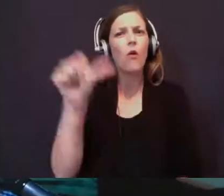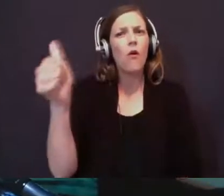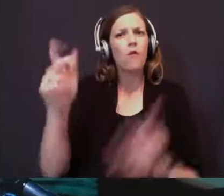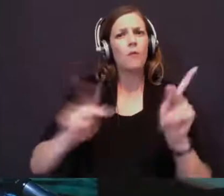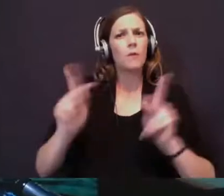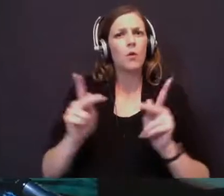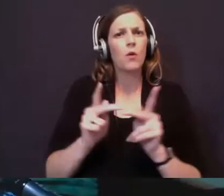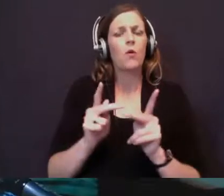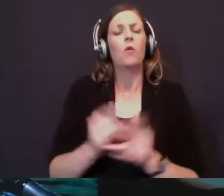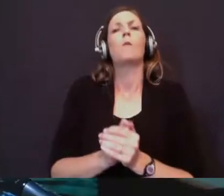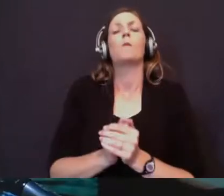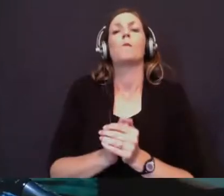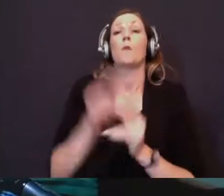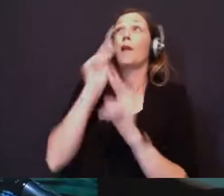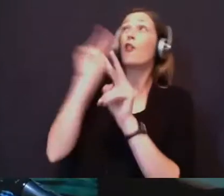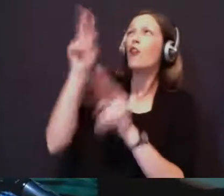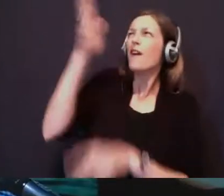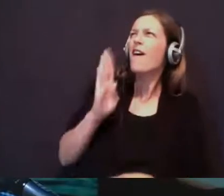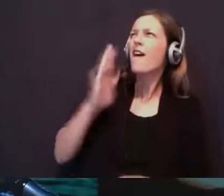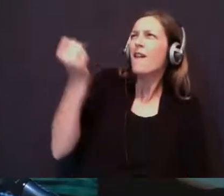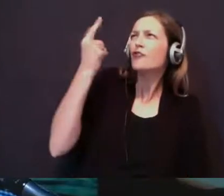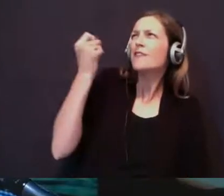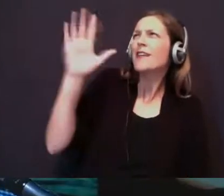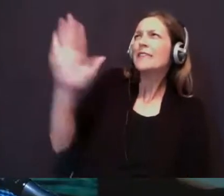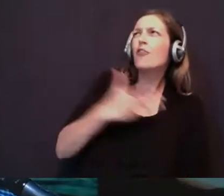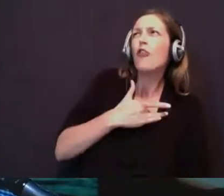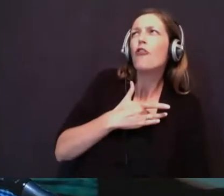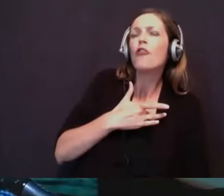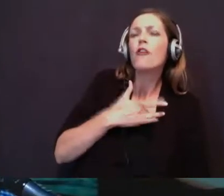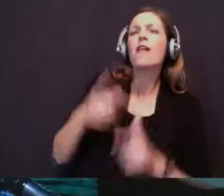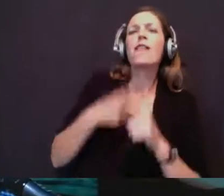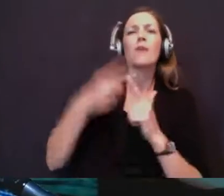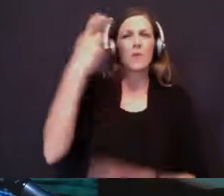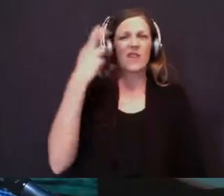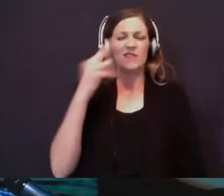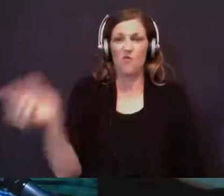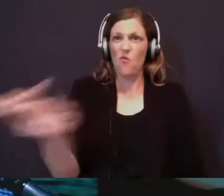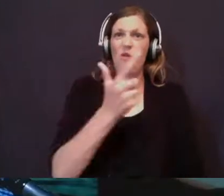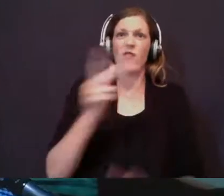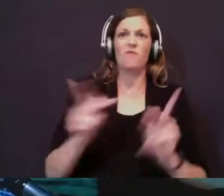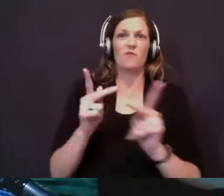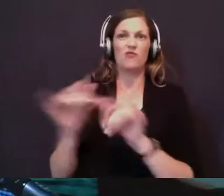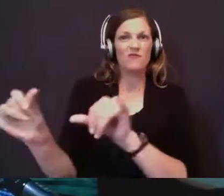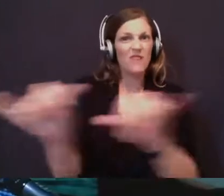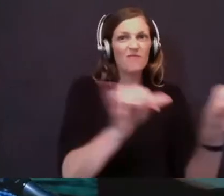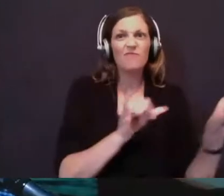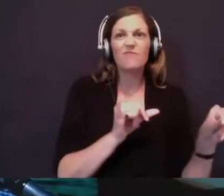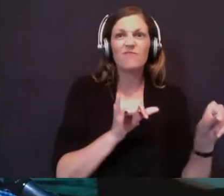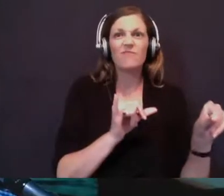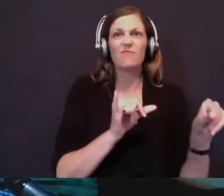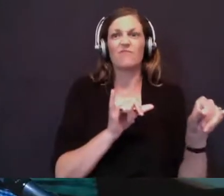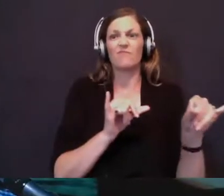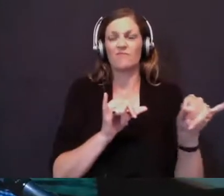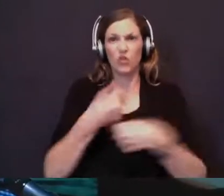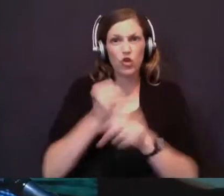When we look at God, and we understand the heart of God, we realize that all people are on the same page. All people are created equal.